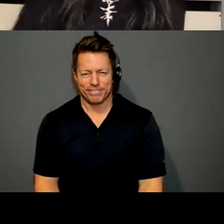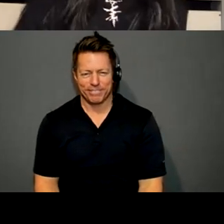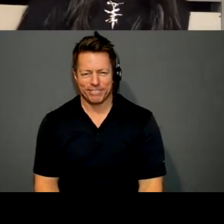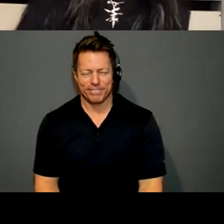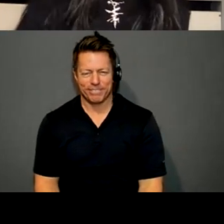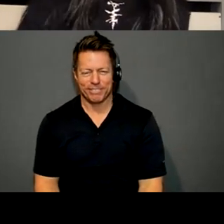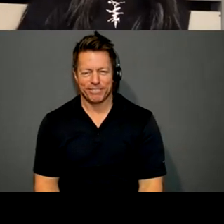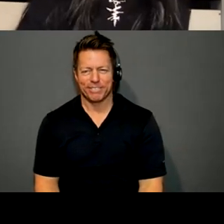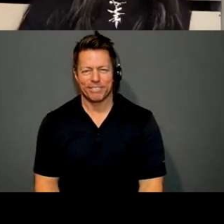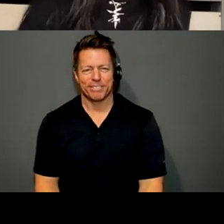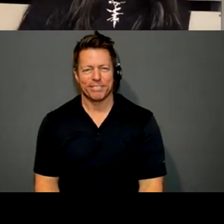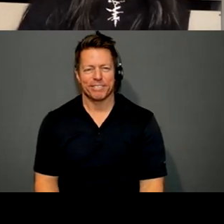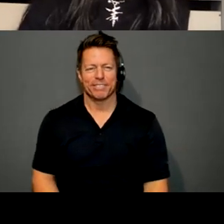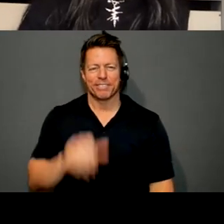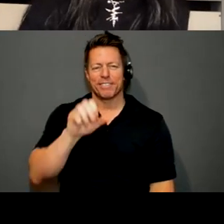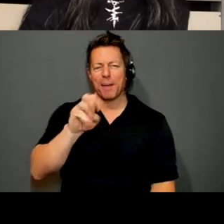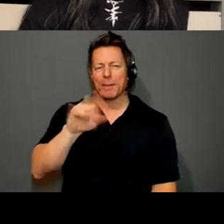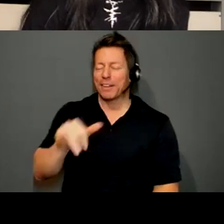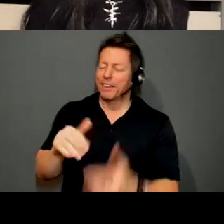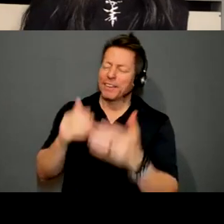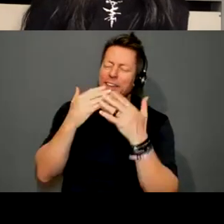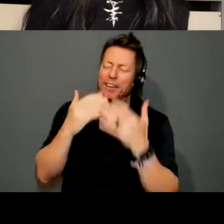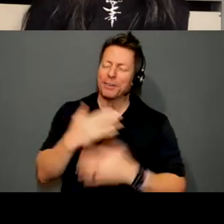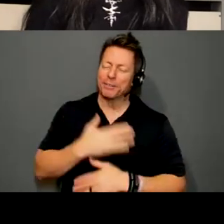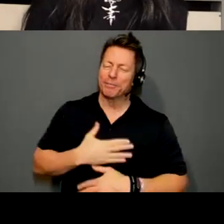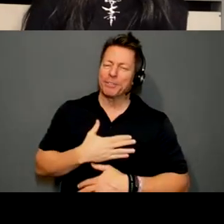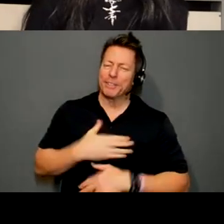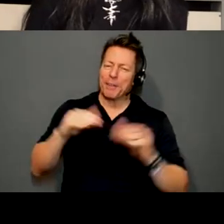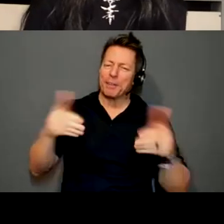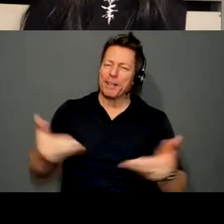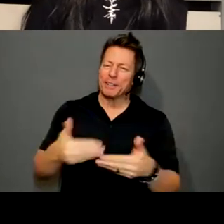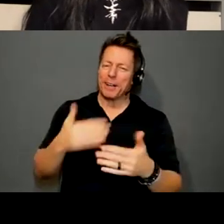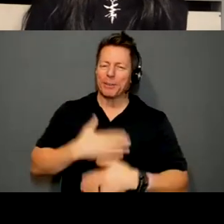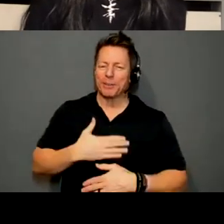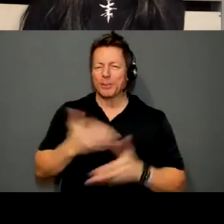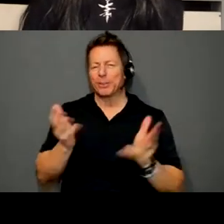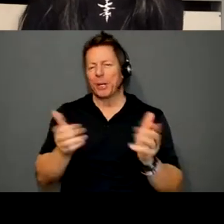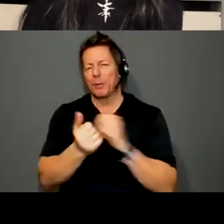Yeah, this has been a pleasure. Thanks for the invitation, and I really enjoyed talking with all of you.